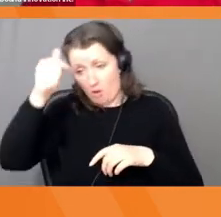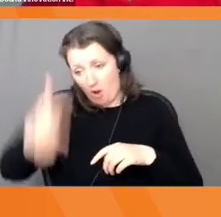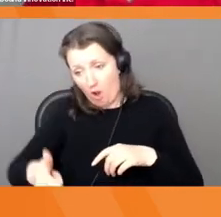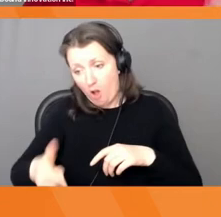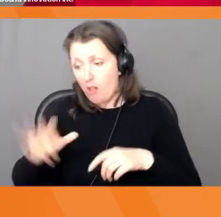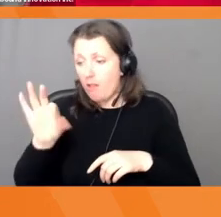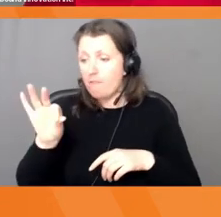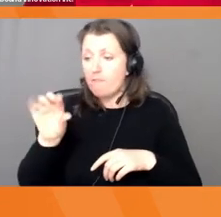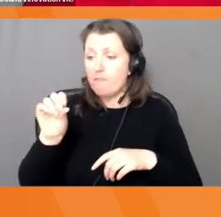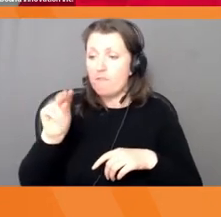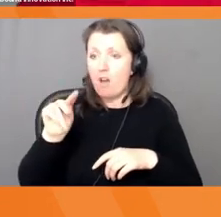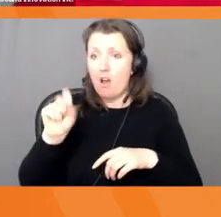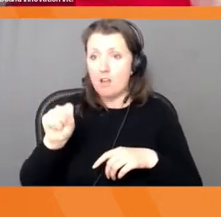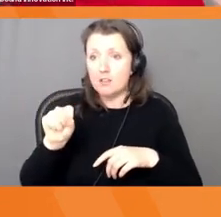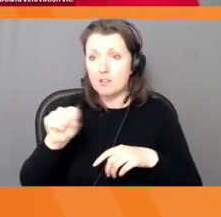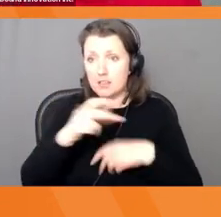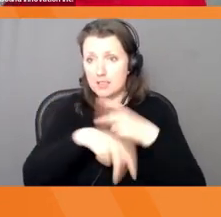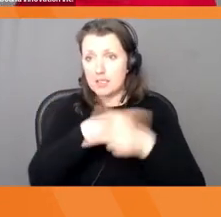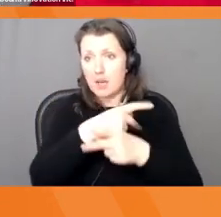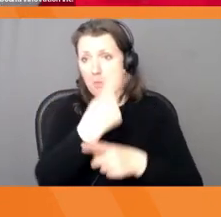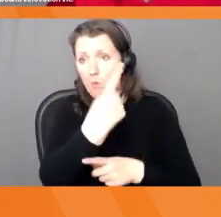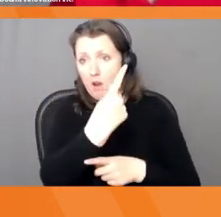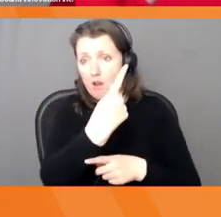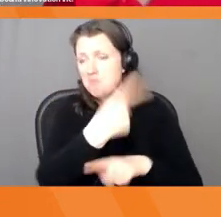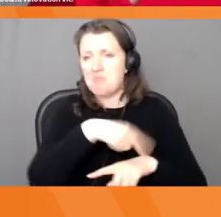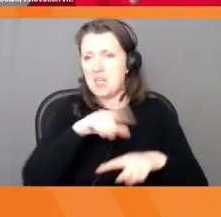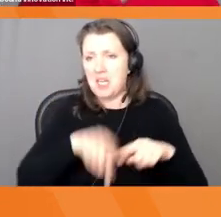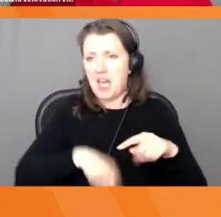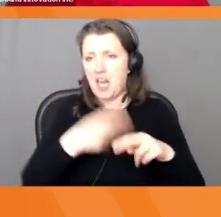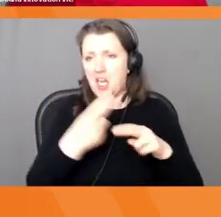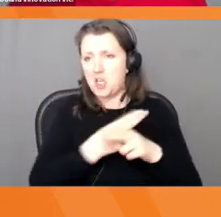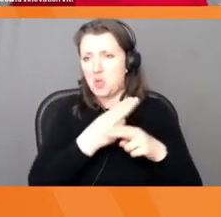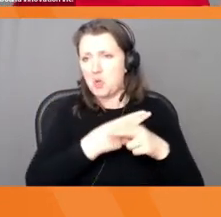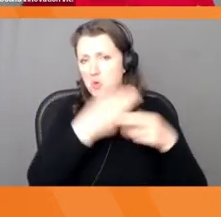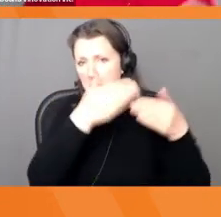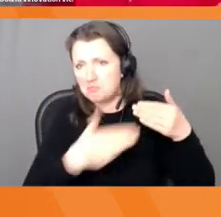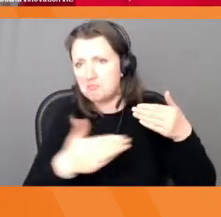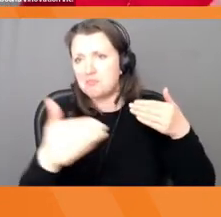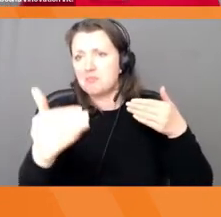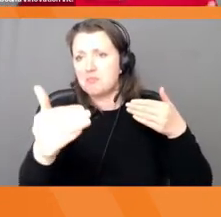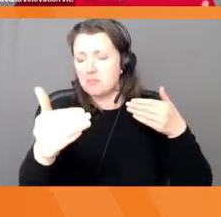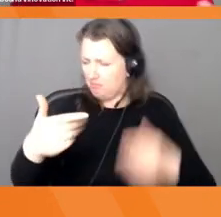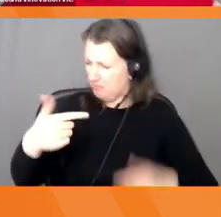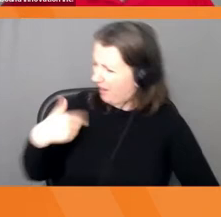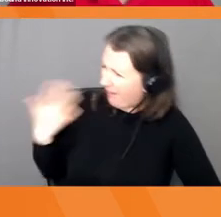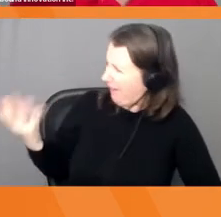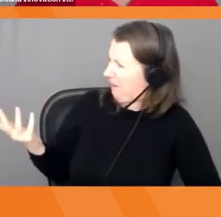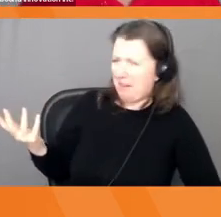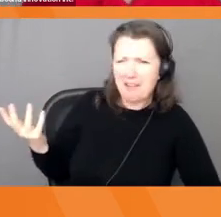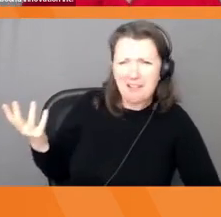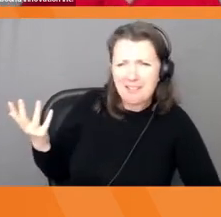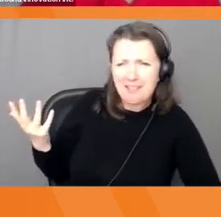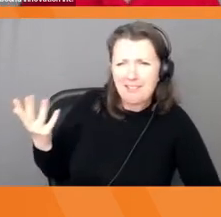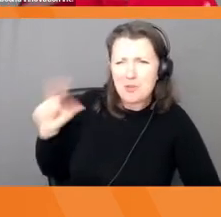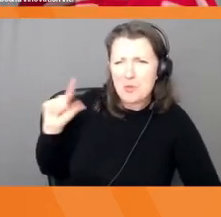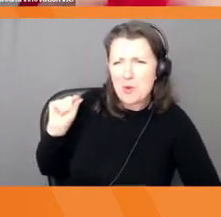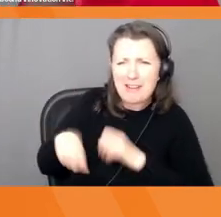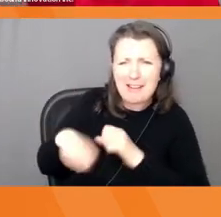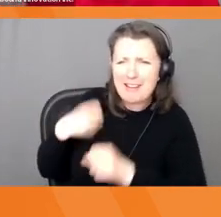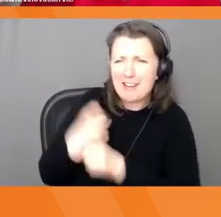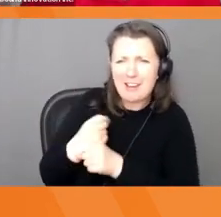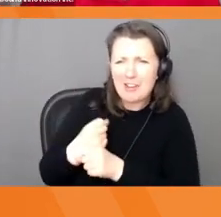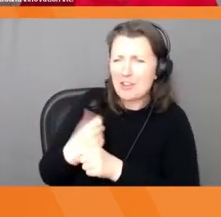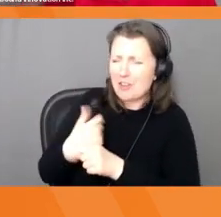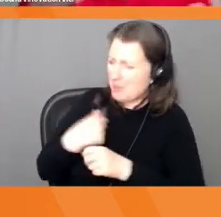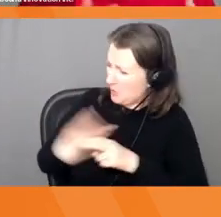anymore next year. And I'm like, what? I've had these for 20 plus years on my computer. And they're like, well, just contact people, and hopefully they can upgrade you,